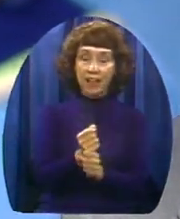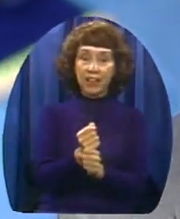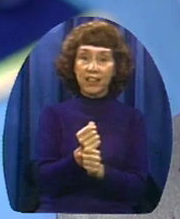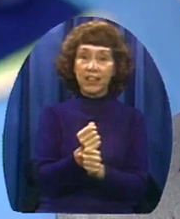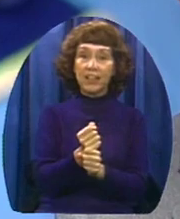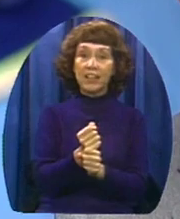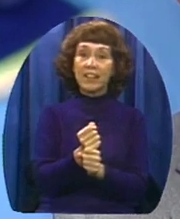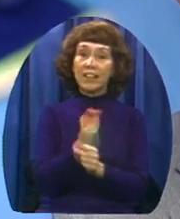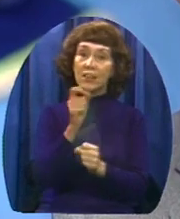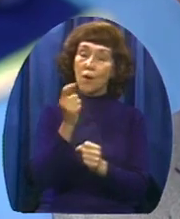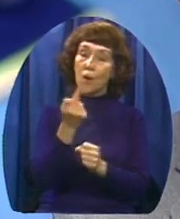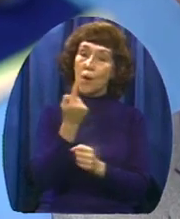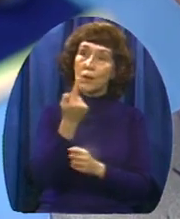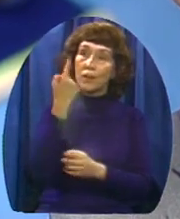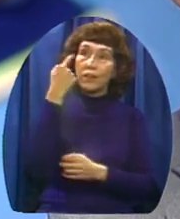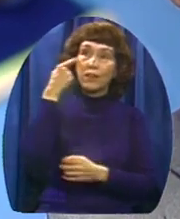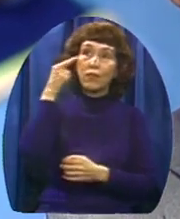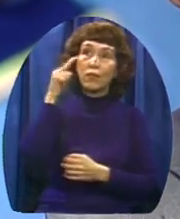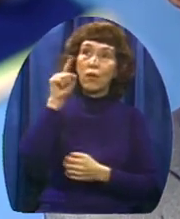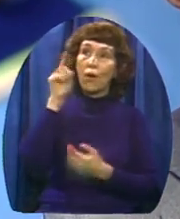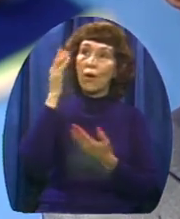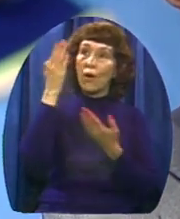for Him